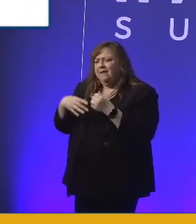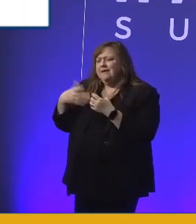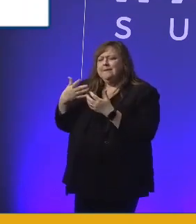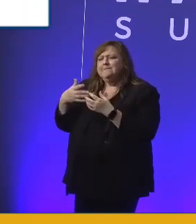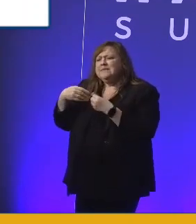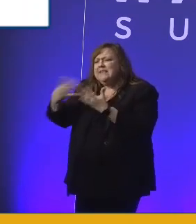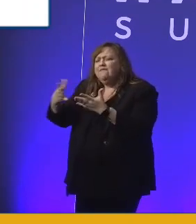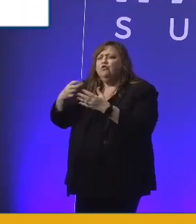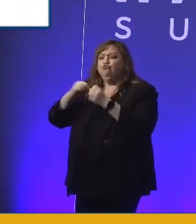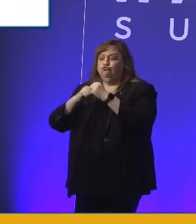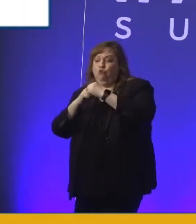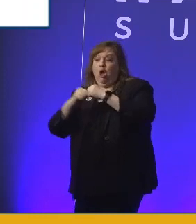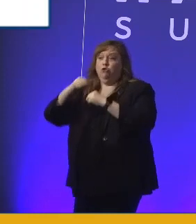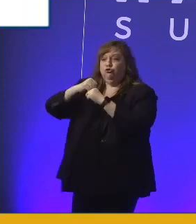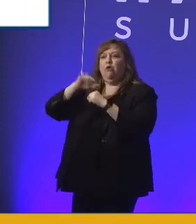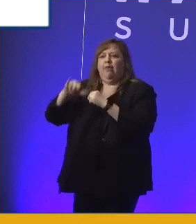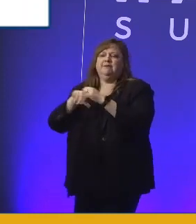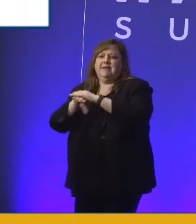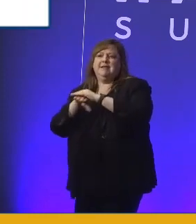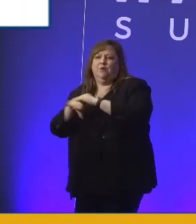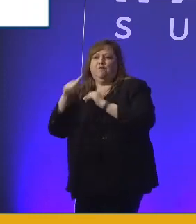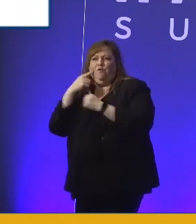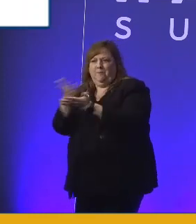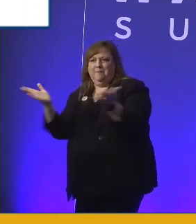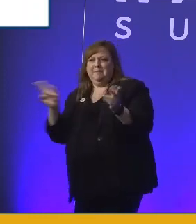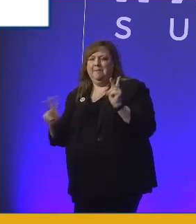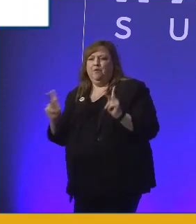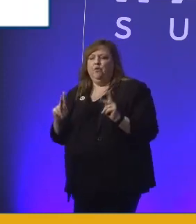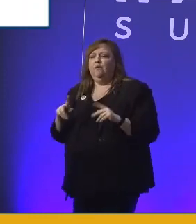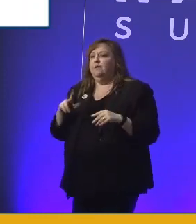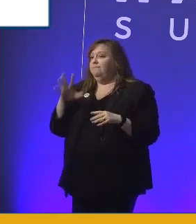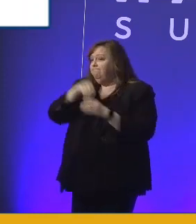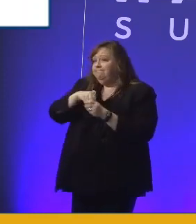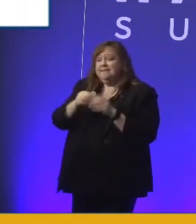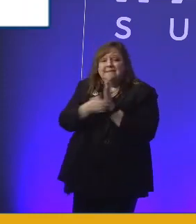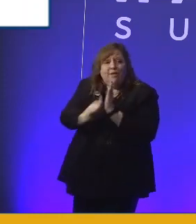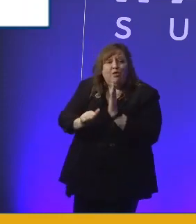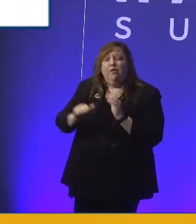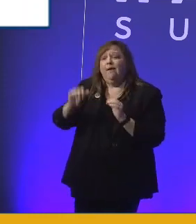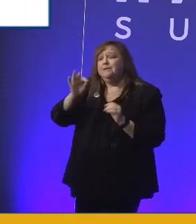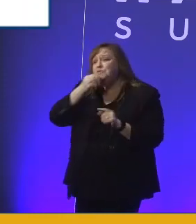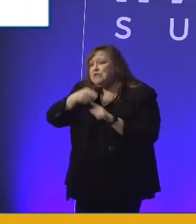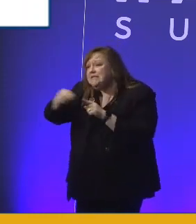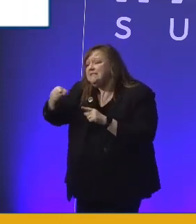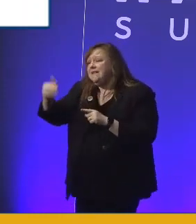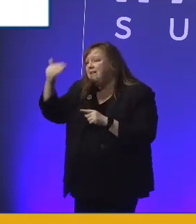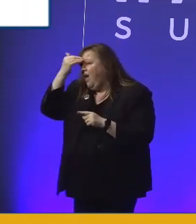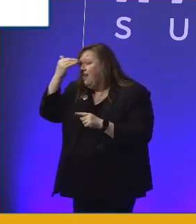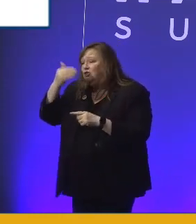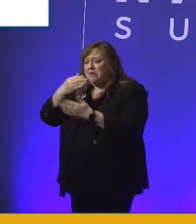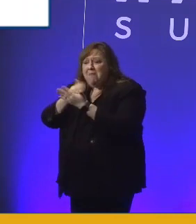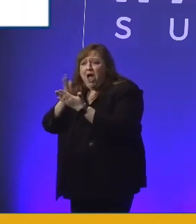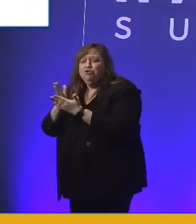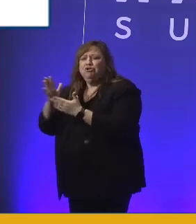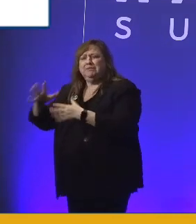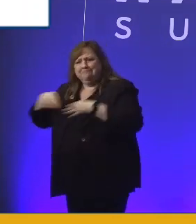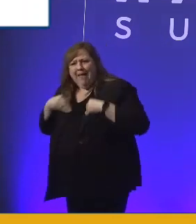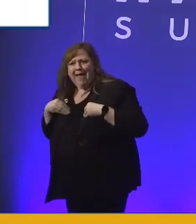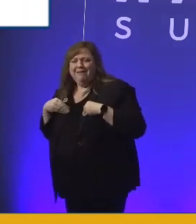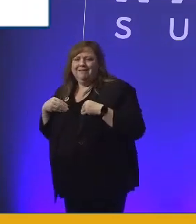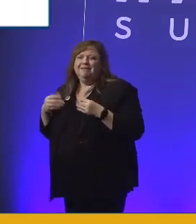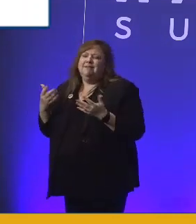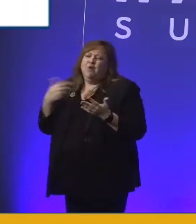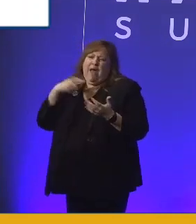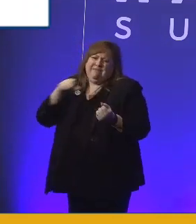deliverable of accessible experiences. This takes skill, expertise, knowledge, budget, buy-in. And so we've got to really